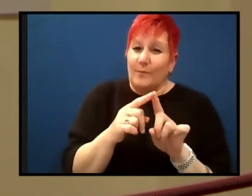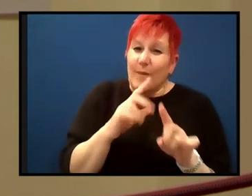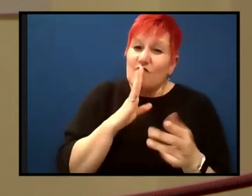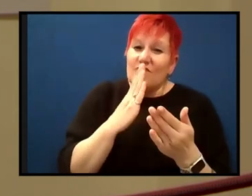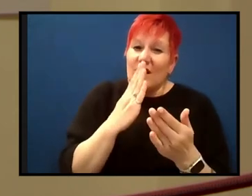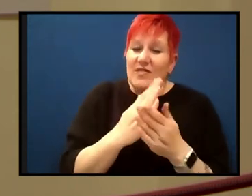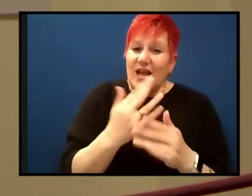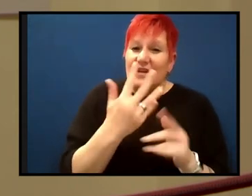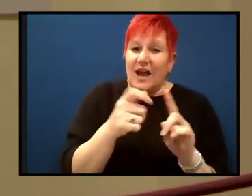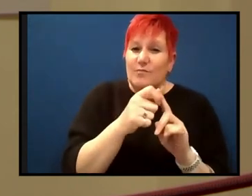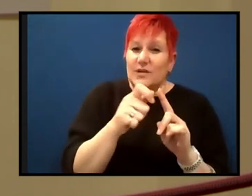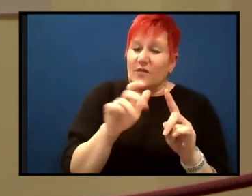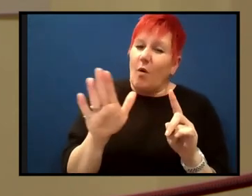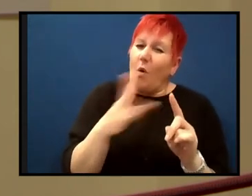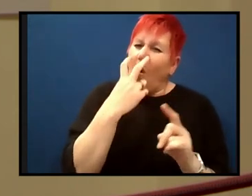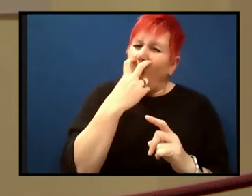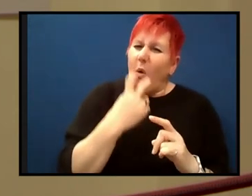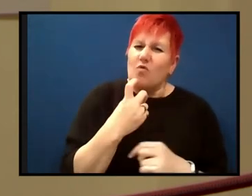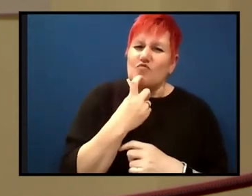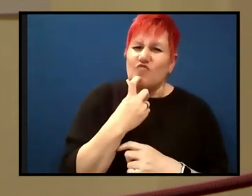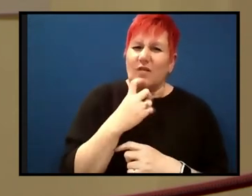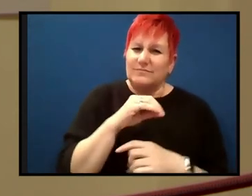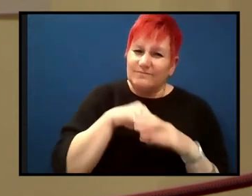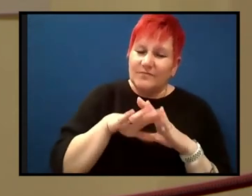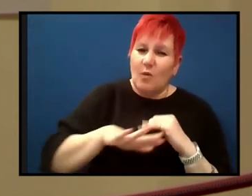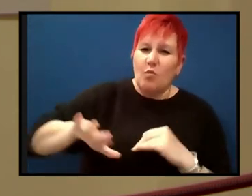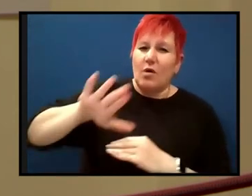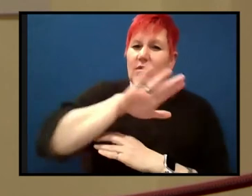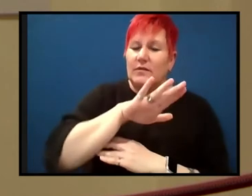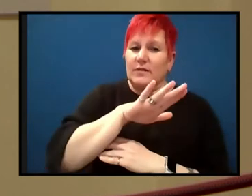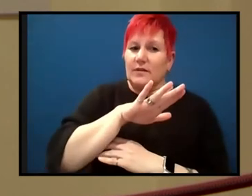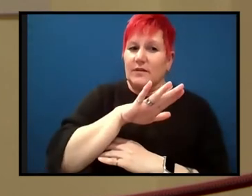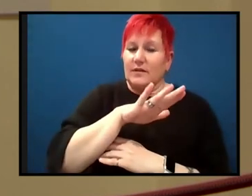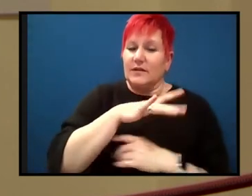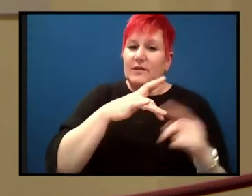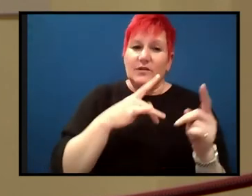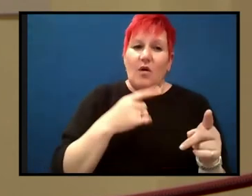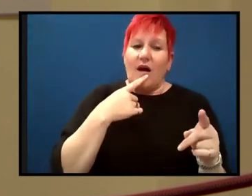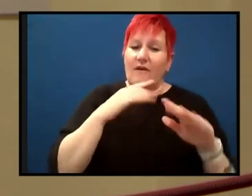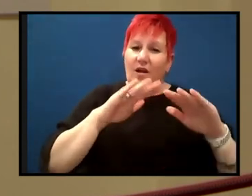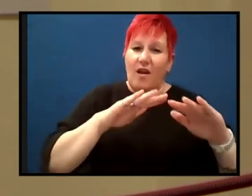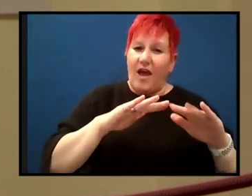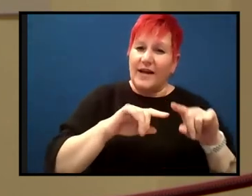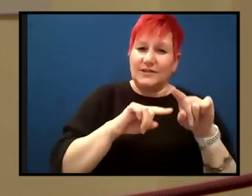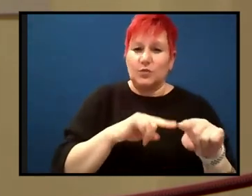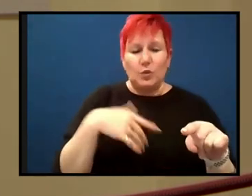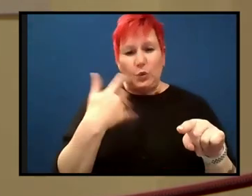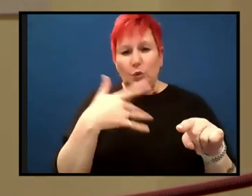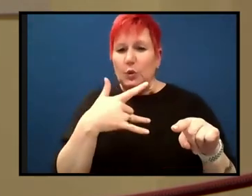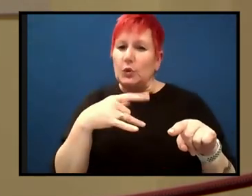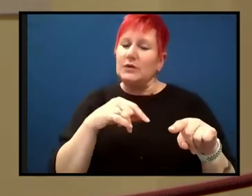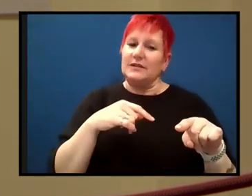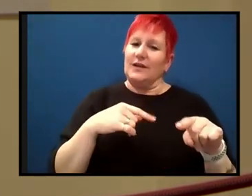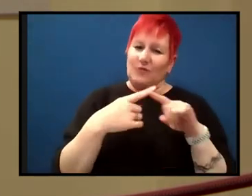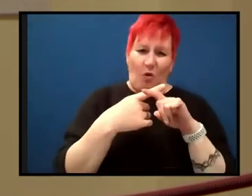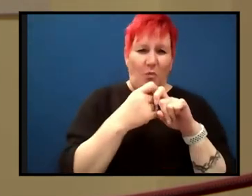So most of the earth's geological history is preserved in the continents and it's incredibly complicated. And